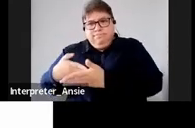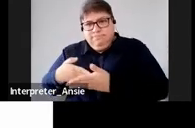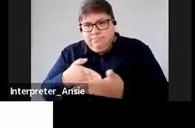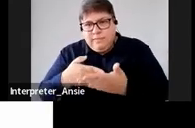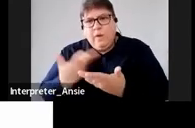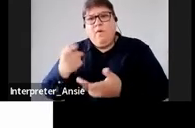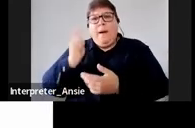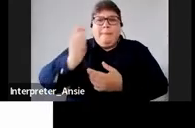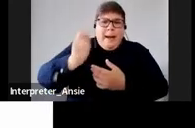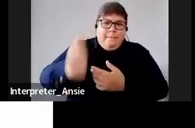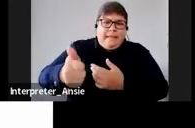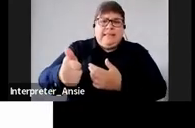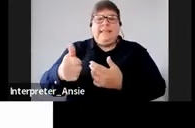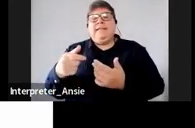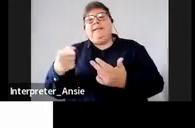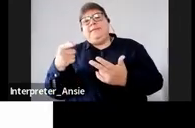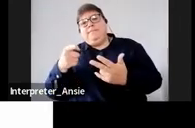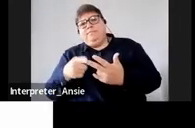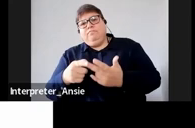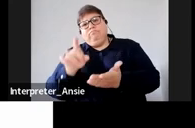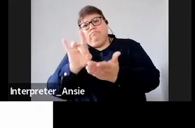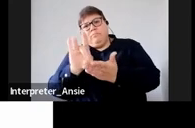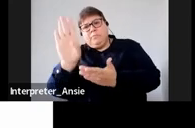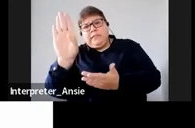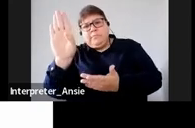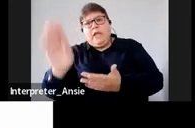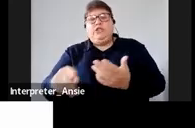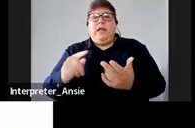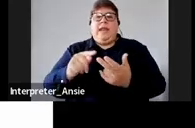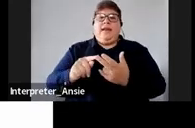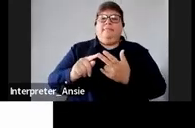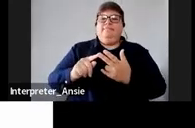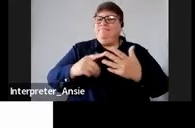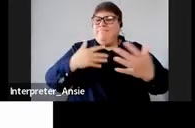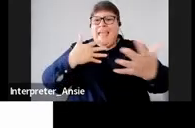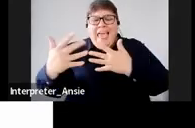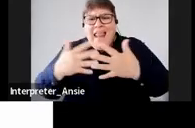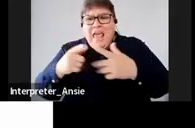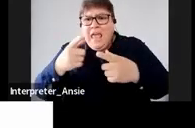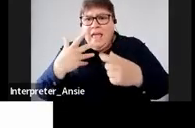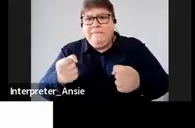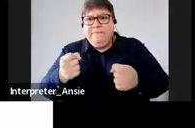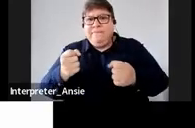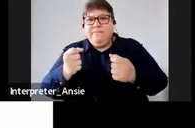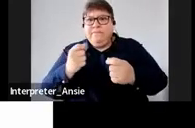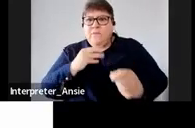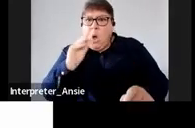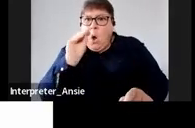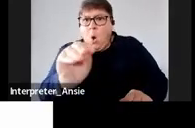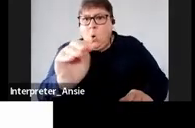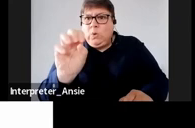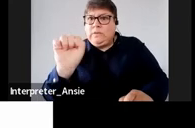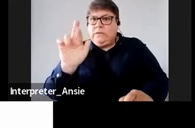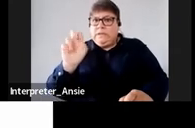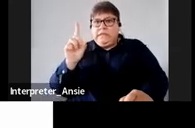arrangements suspension of payment or any issue that is debt related and these